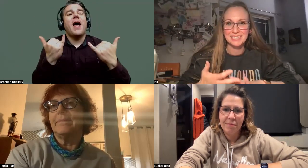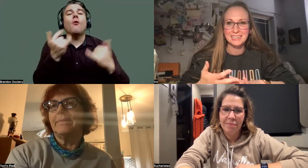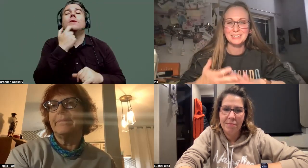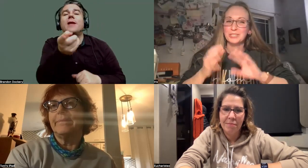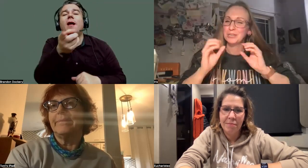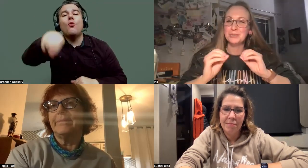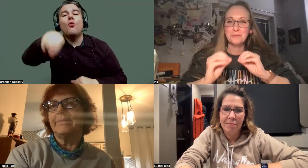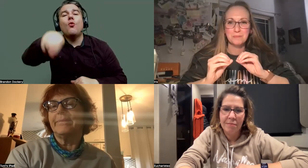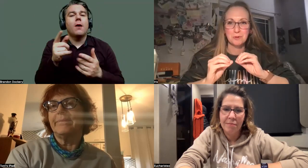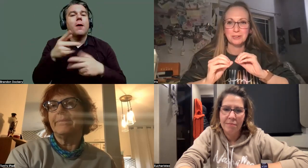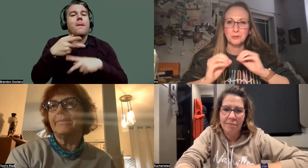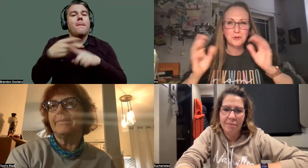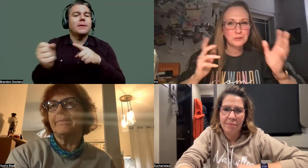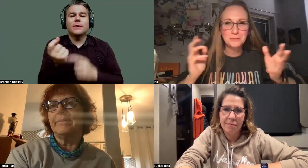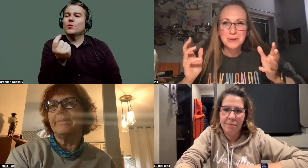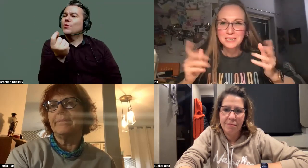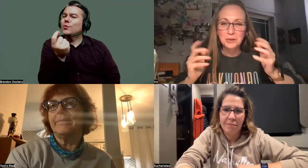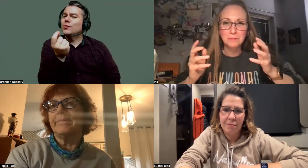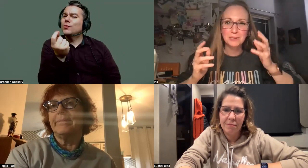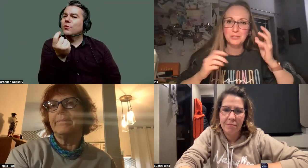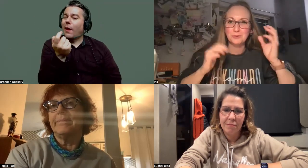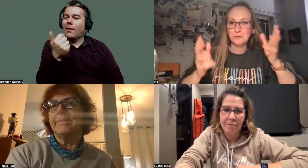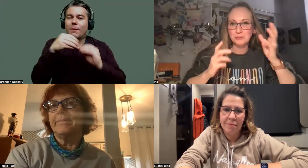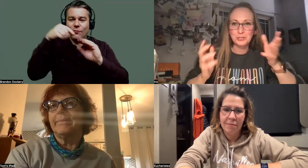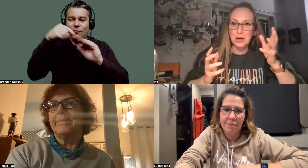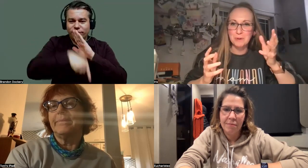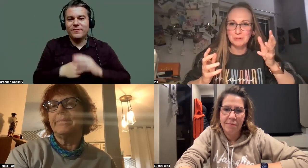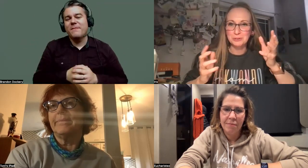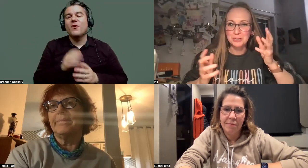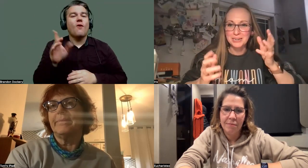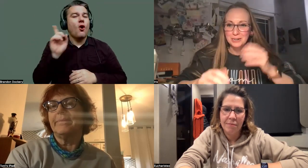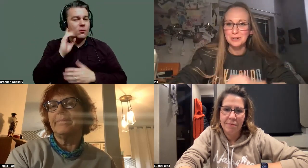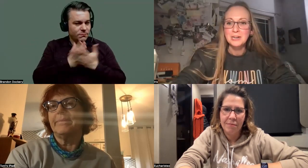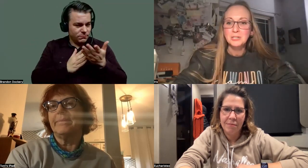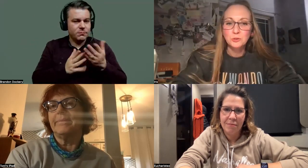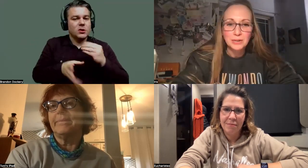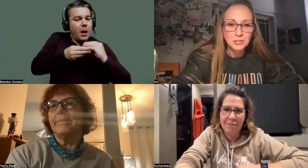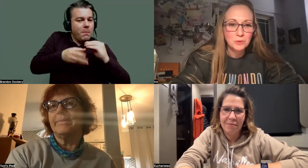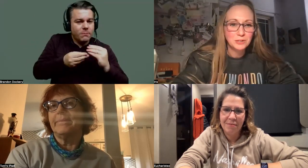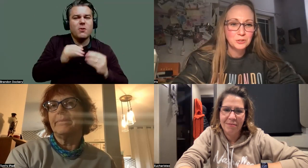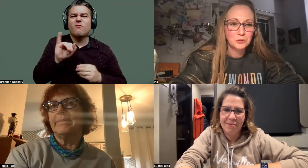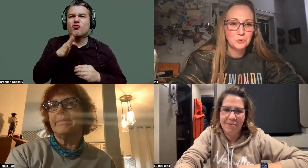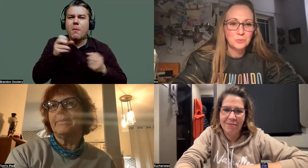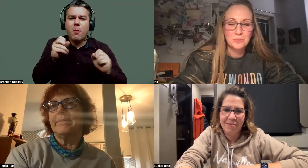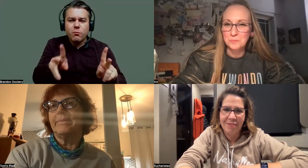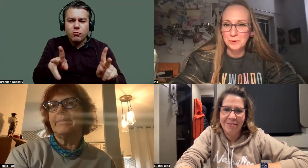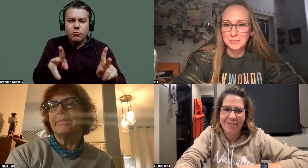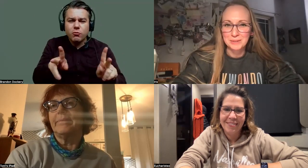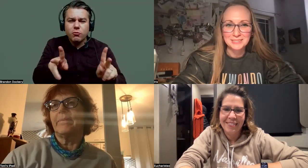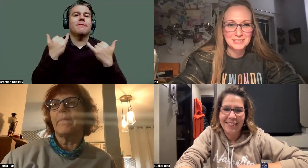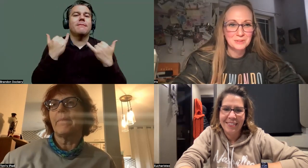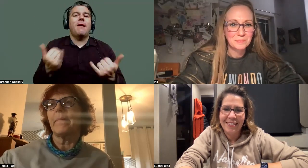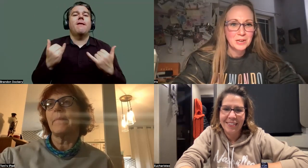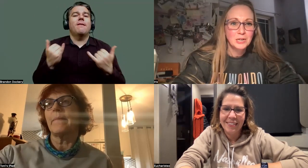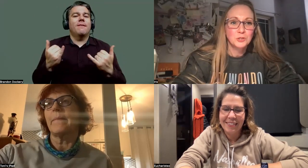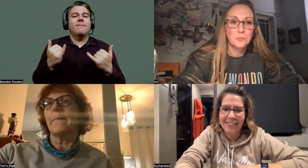Plexus is. So a little bit more. So you've heard some supplements, you know, there's a job opportunity here. So let's go into what